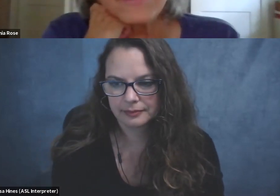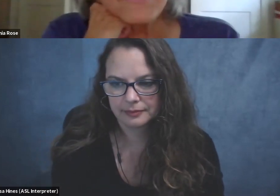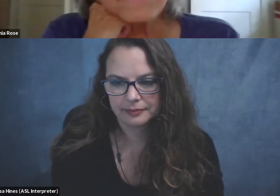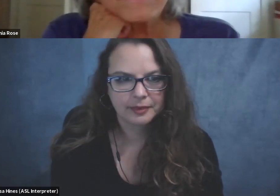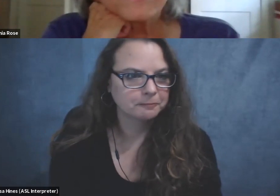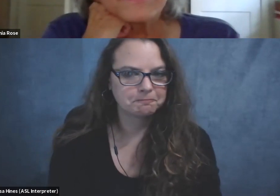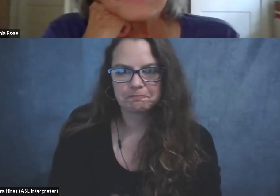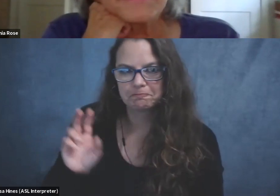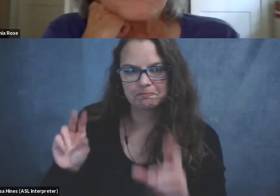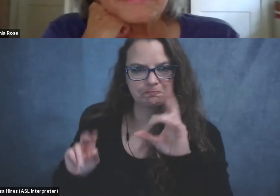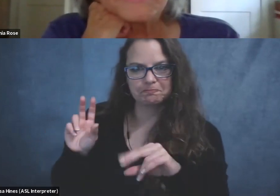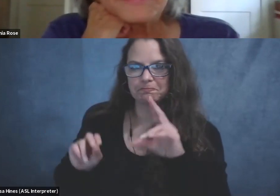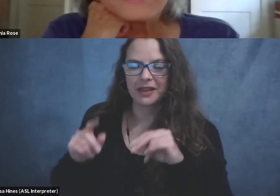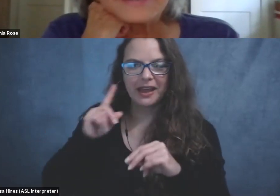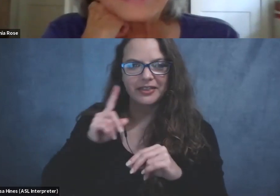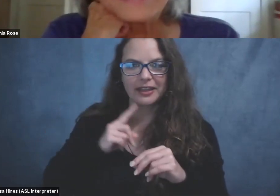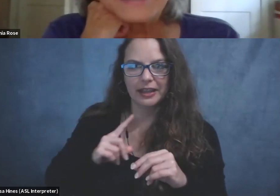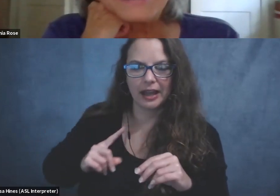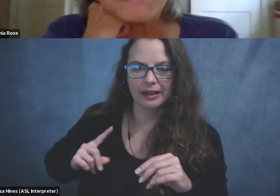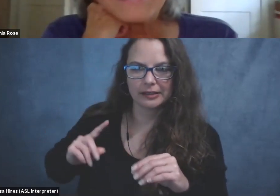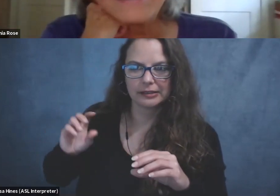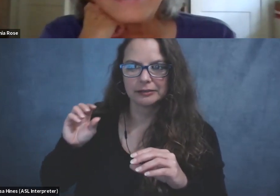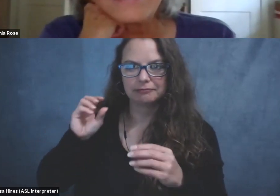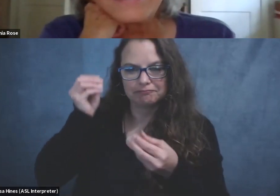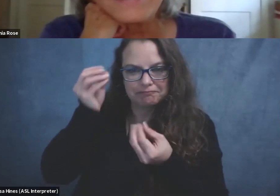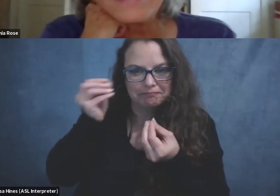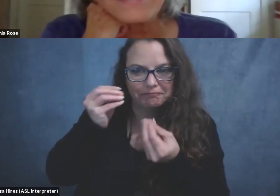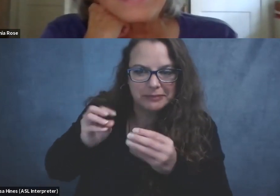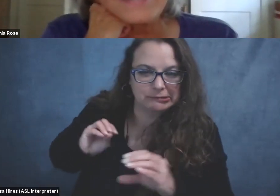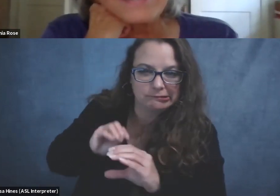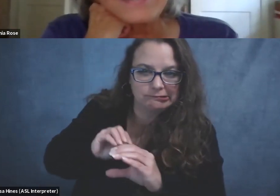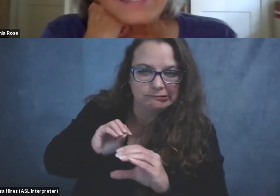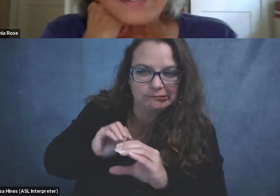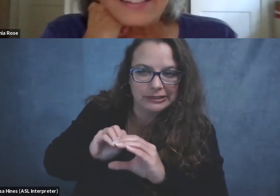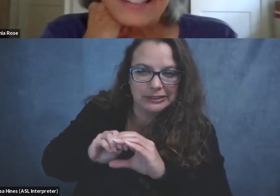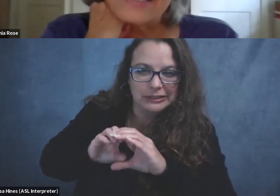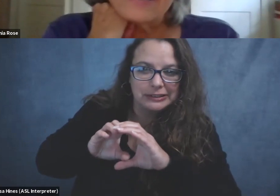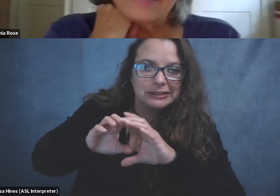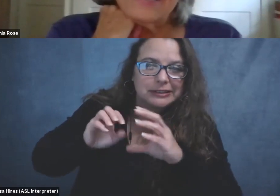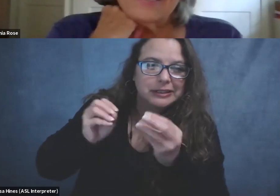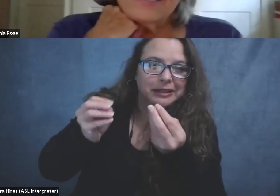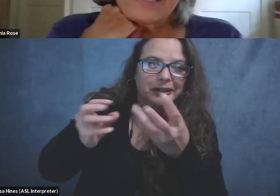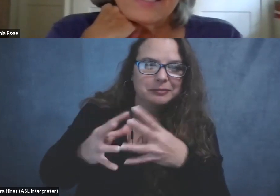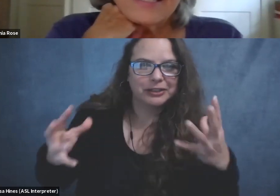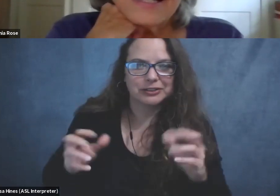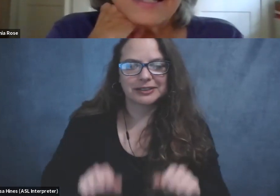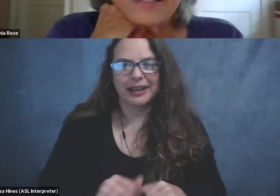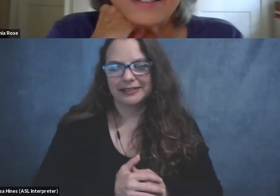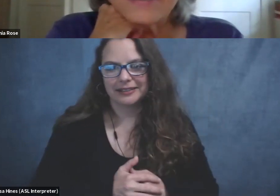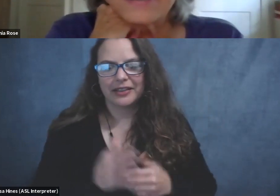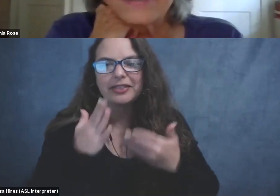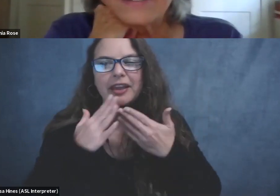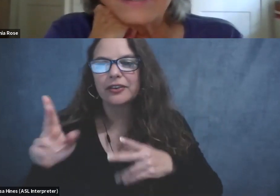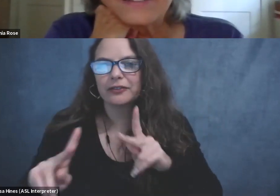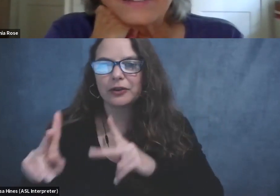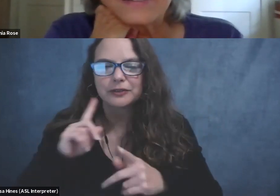I think I squeezed in most things. Yeah. Yeah. Thank you. Thank you. Um, thanks folks for coming and, and for